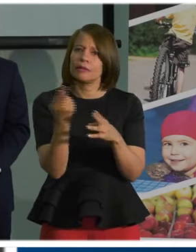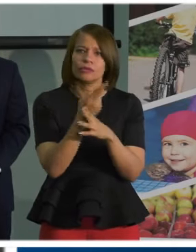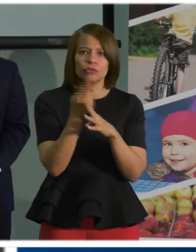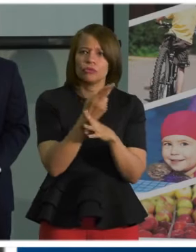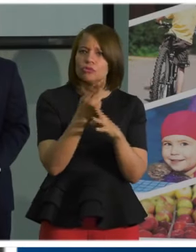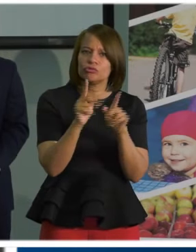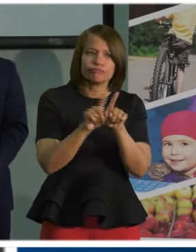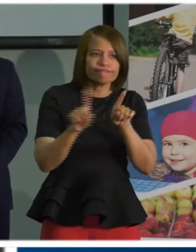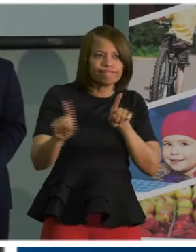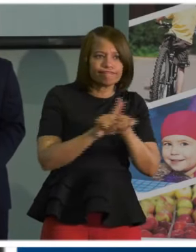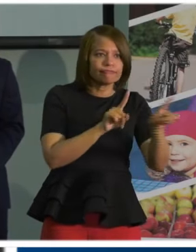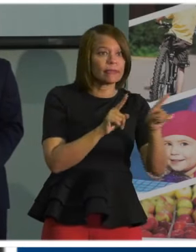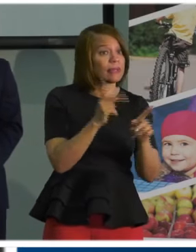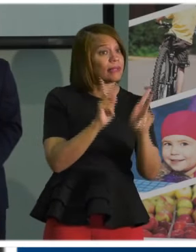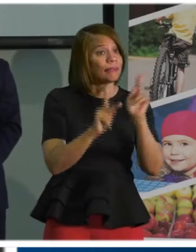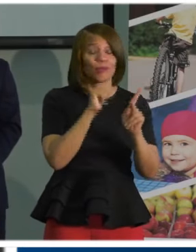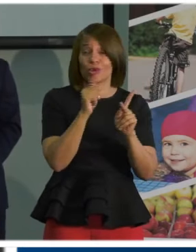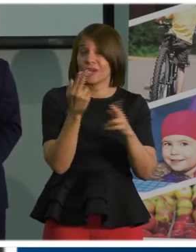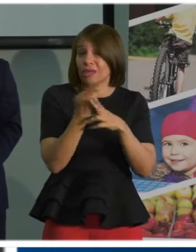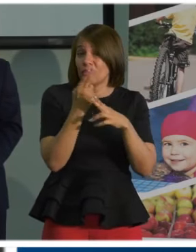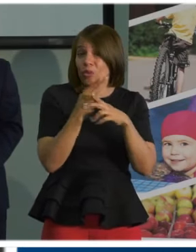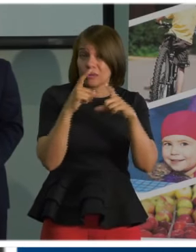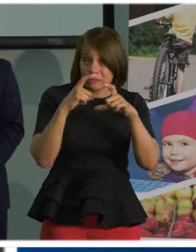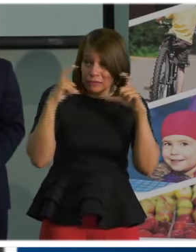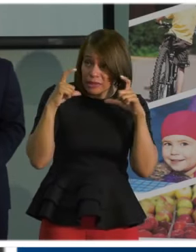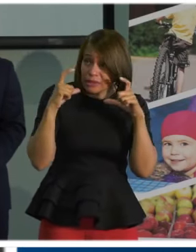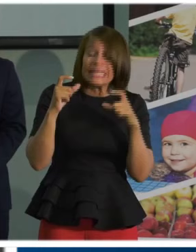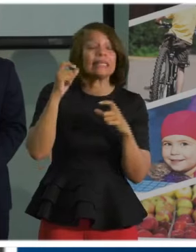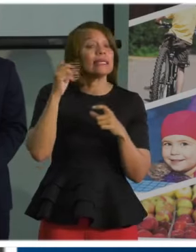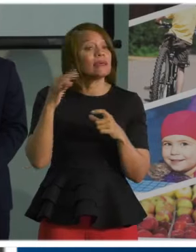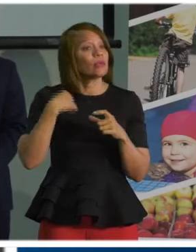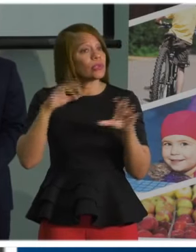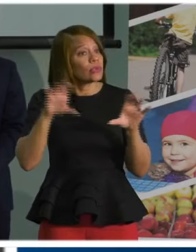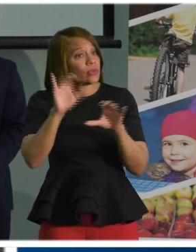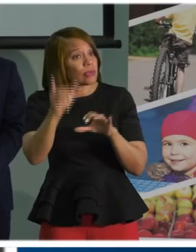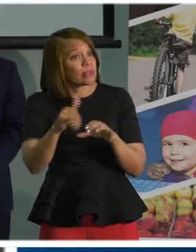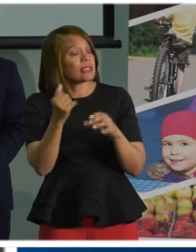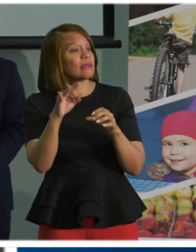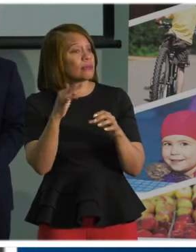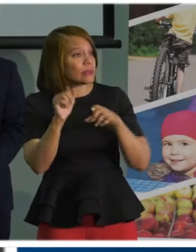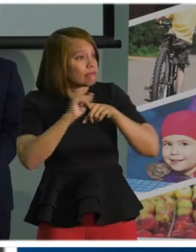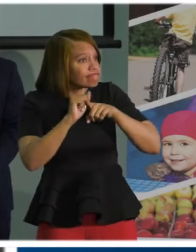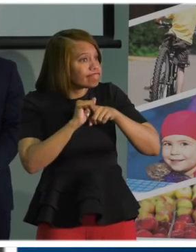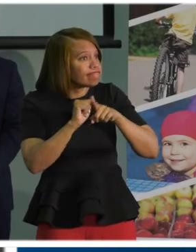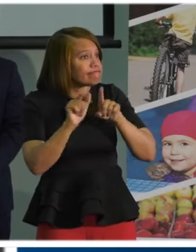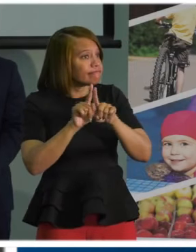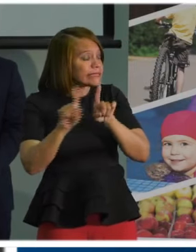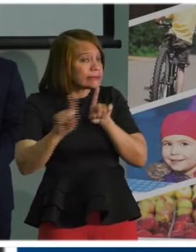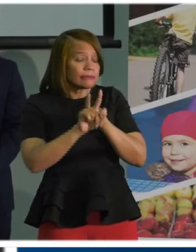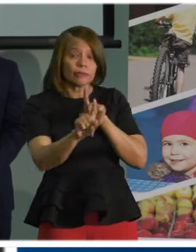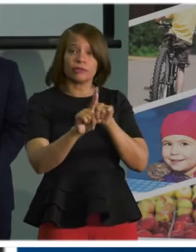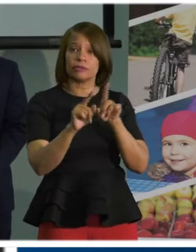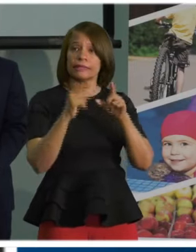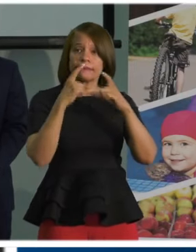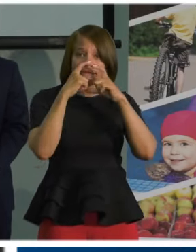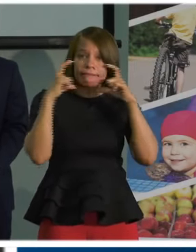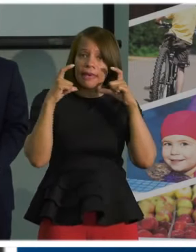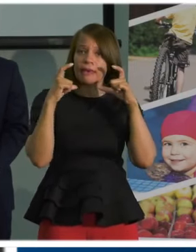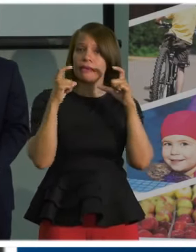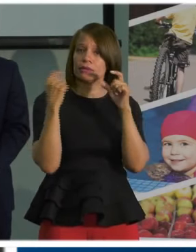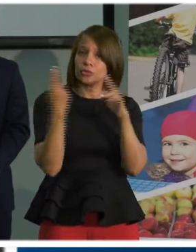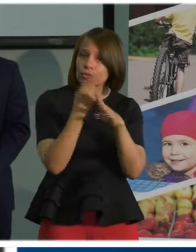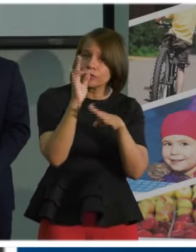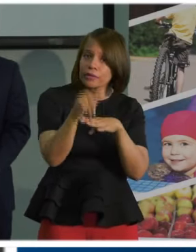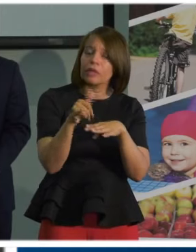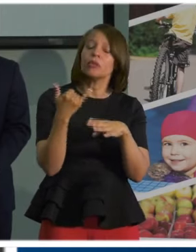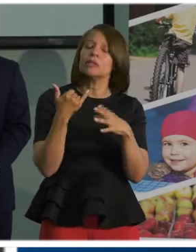and they're not wearing masks. So if, if we do that, if we practice the social distancing and we wear masks, we can continue